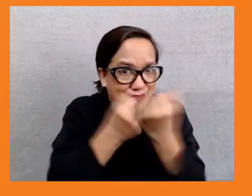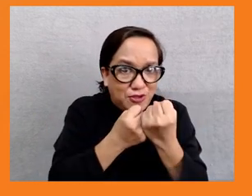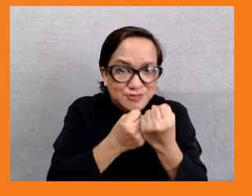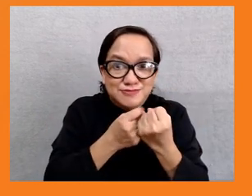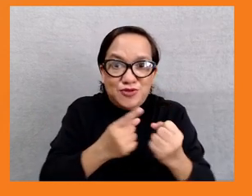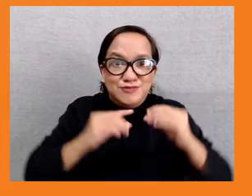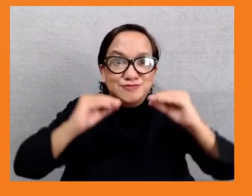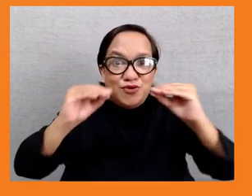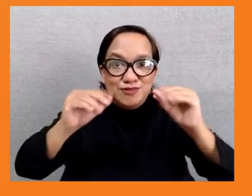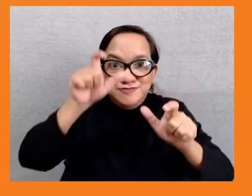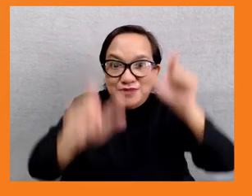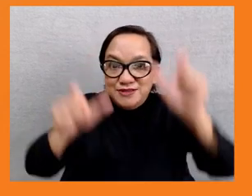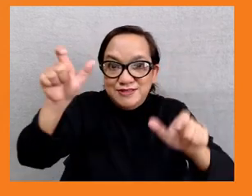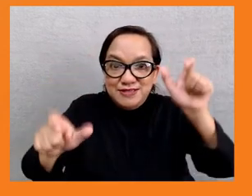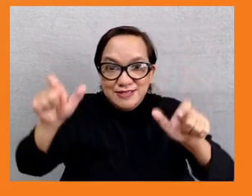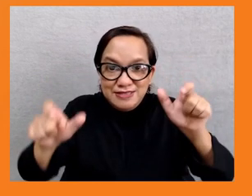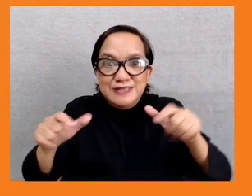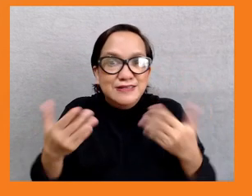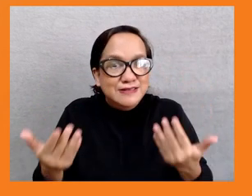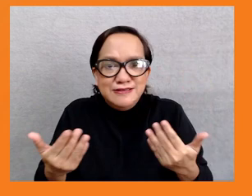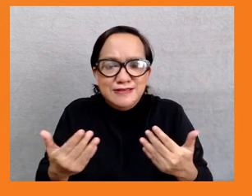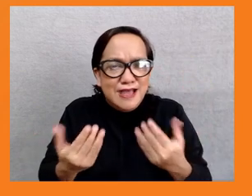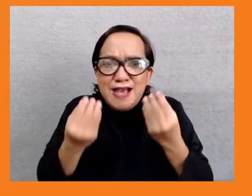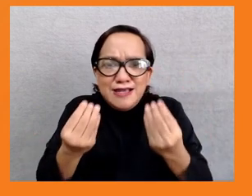inequality impacts of the pandemic. Next slide, please.